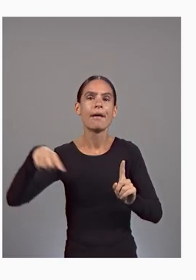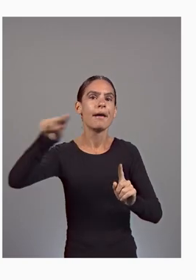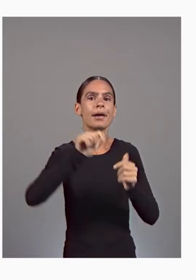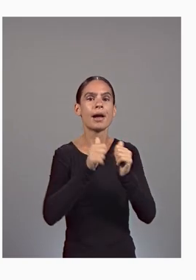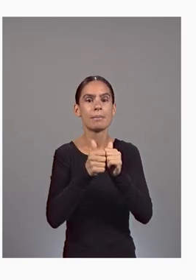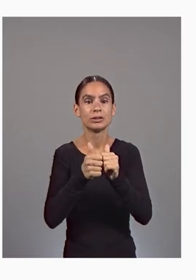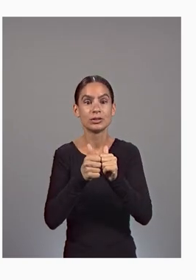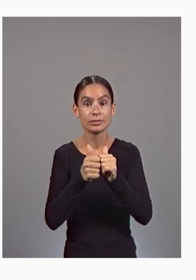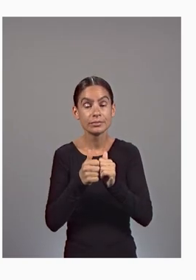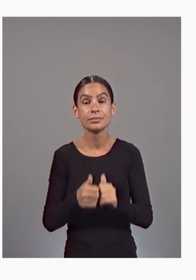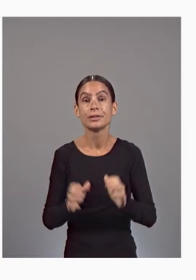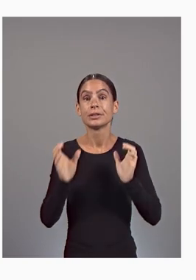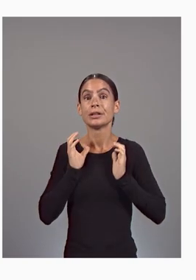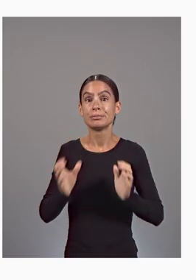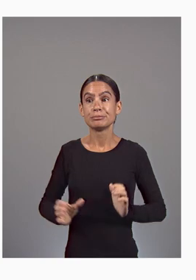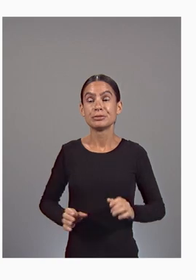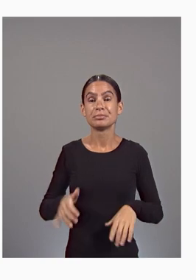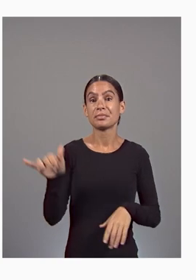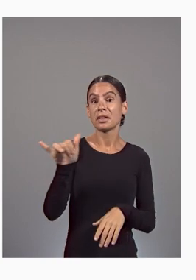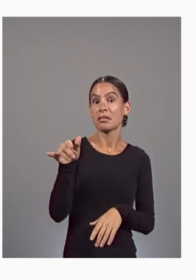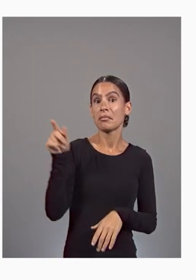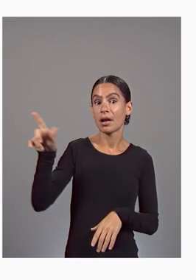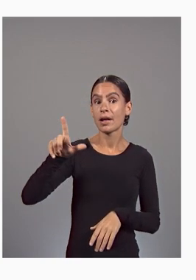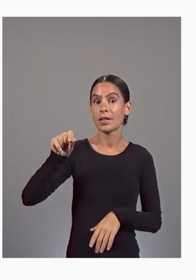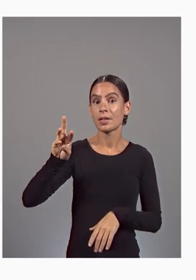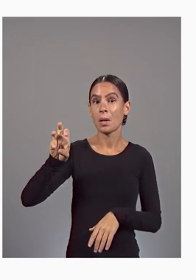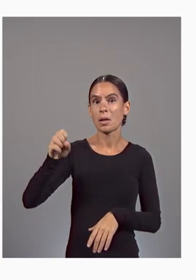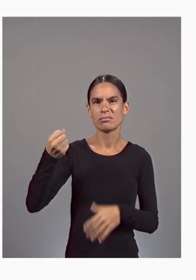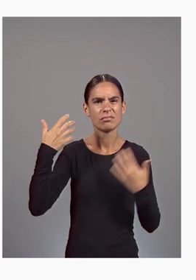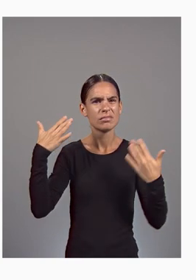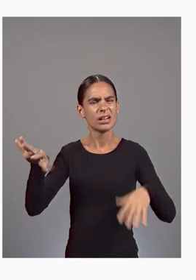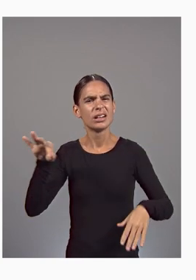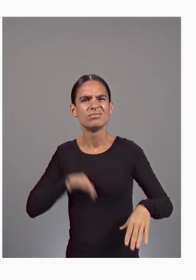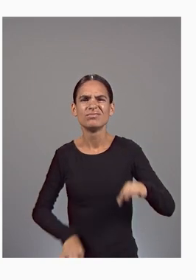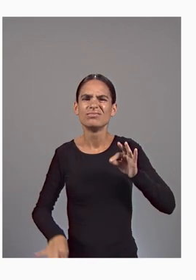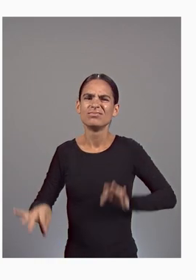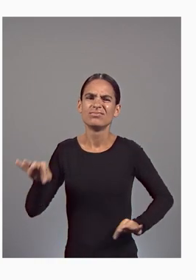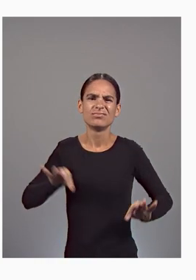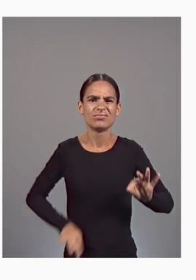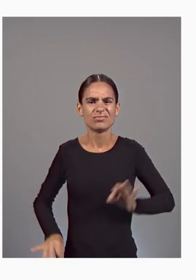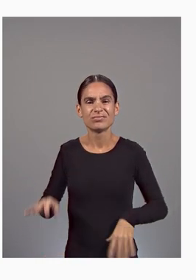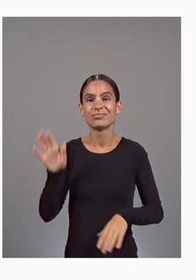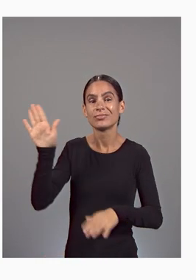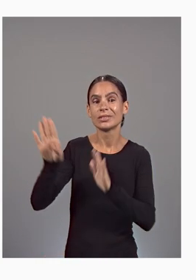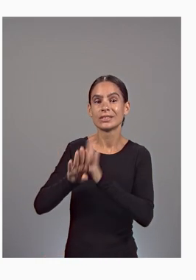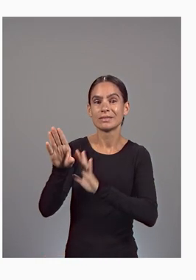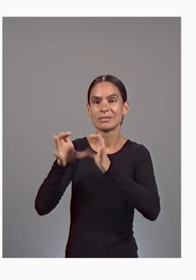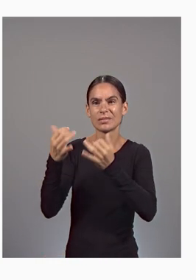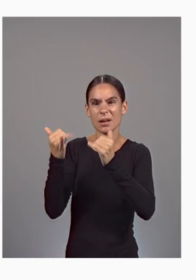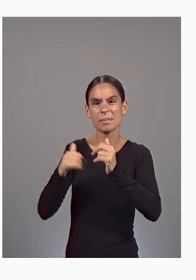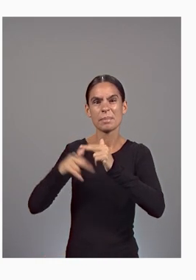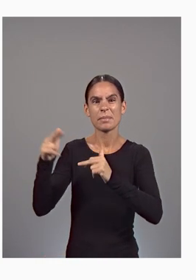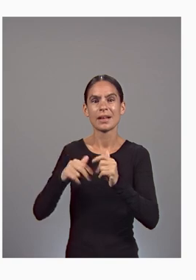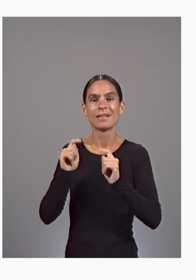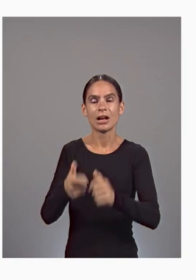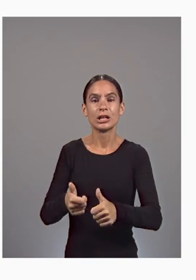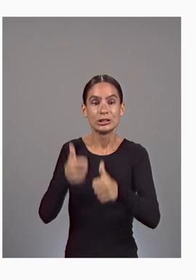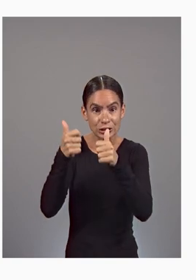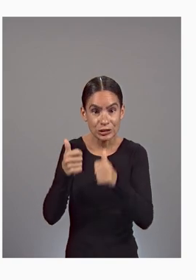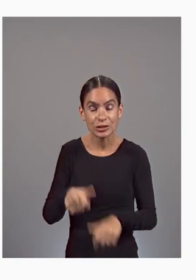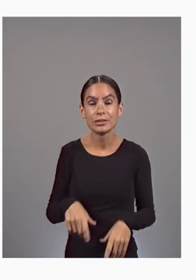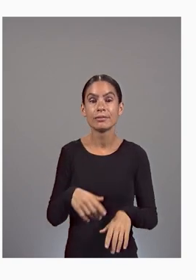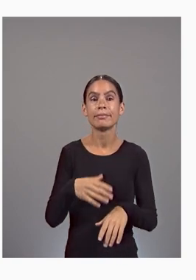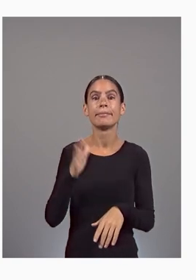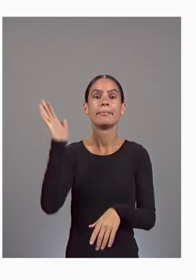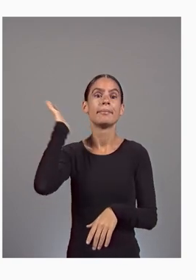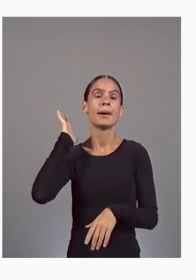Customers like Lowe's are already benefiting. Their development team now builds faster, from one release every two